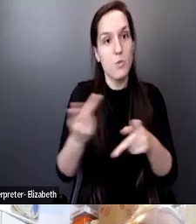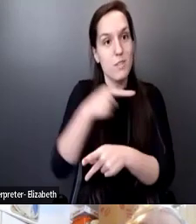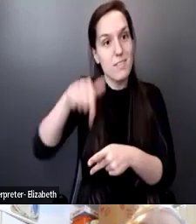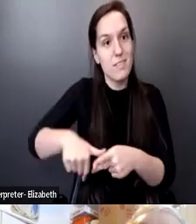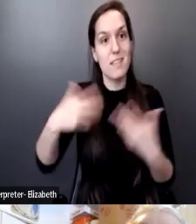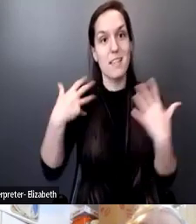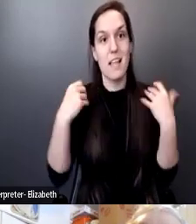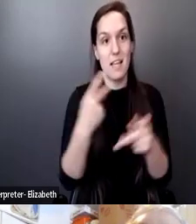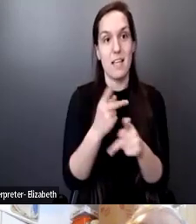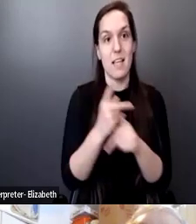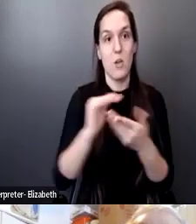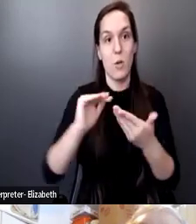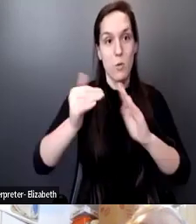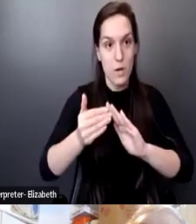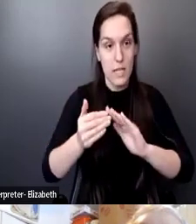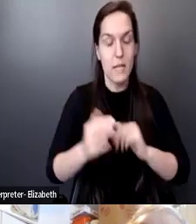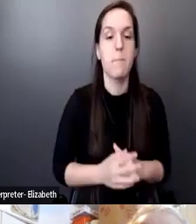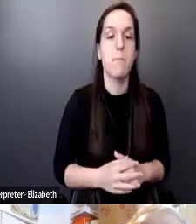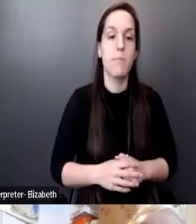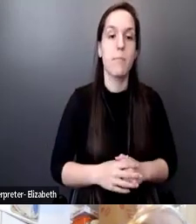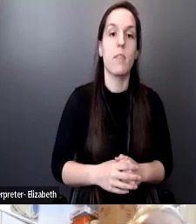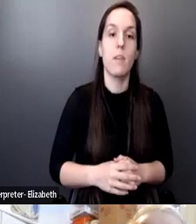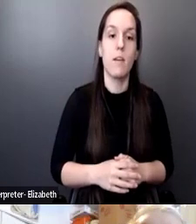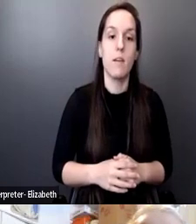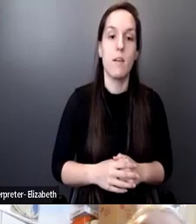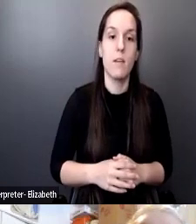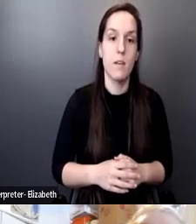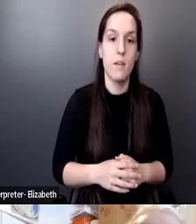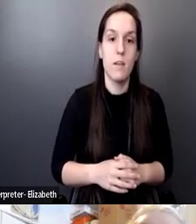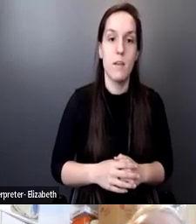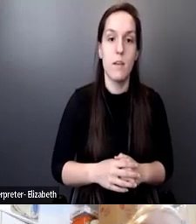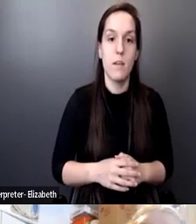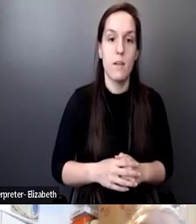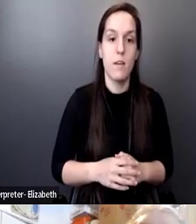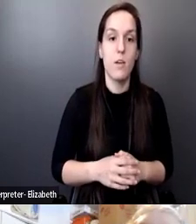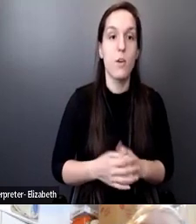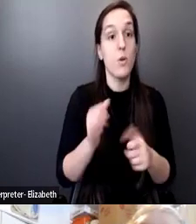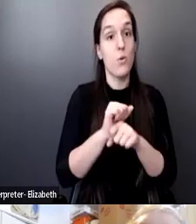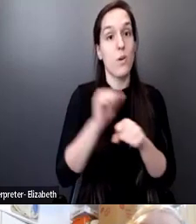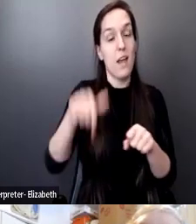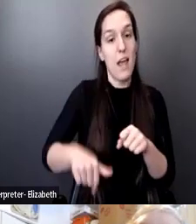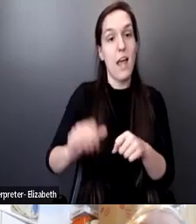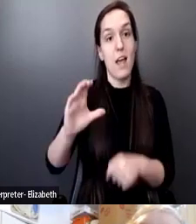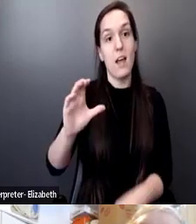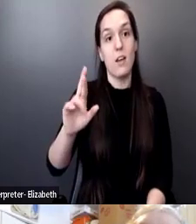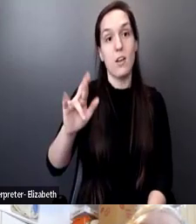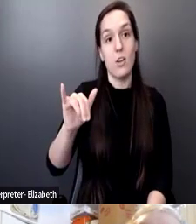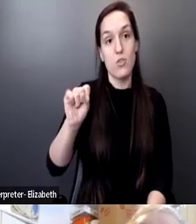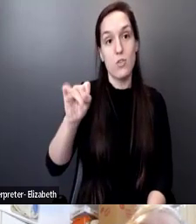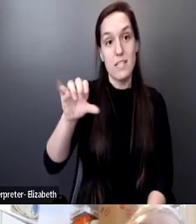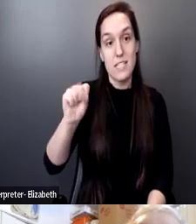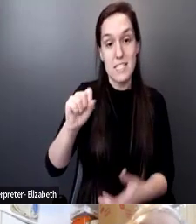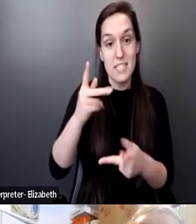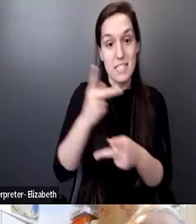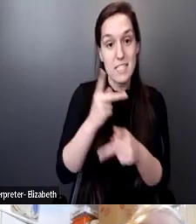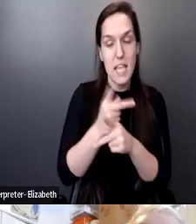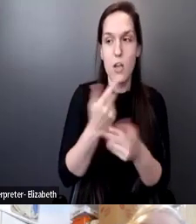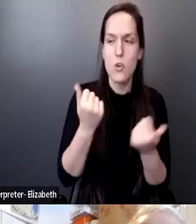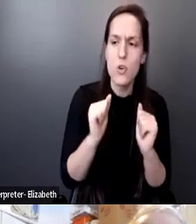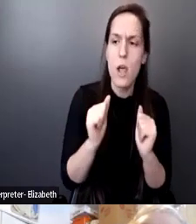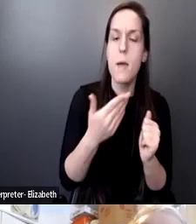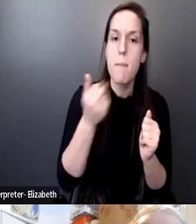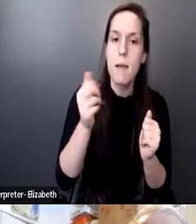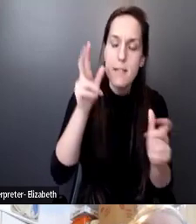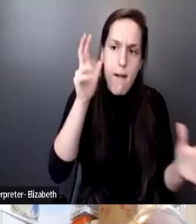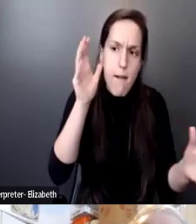think that through working on crisis standards of care and learning and doing my best to listen to